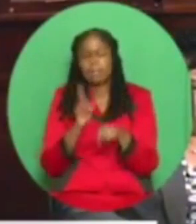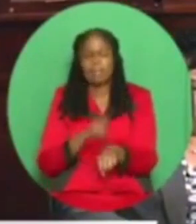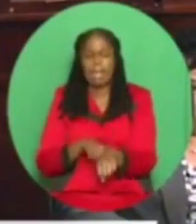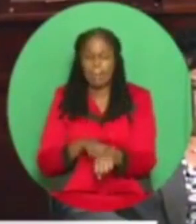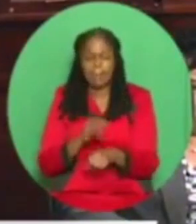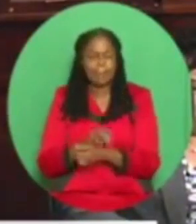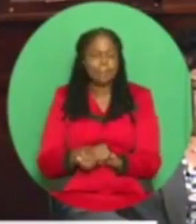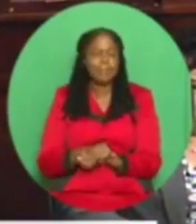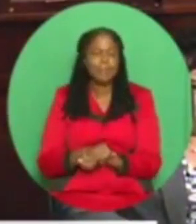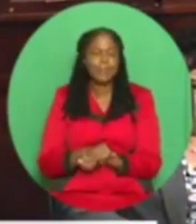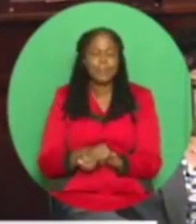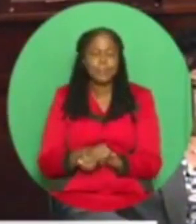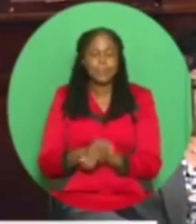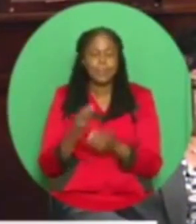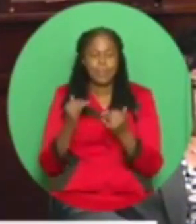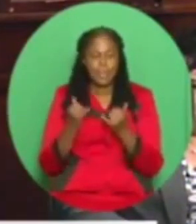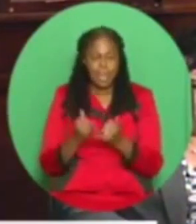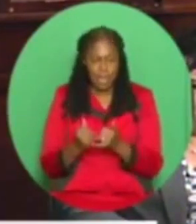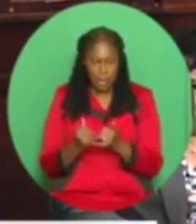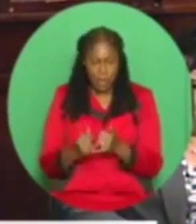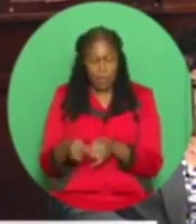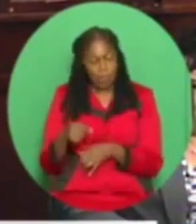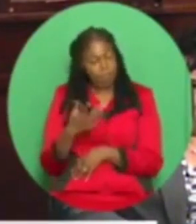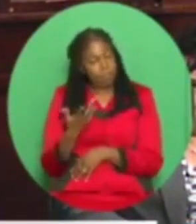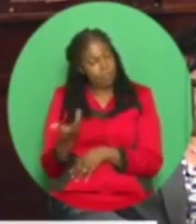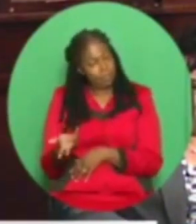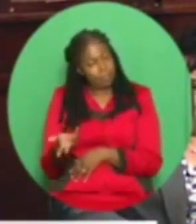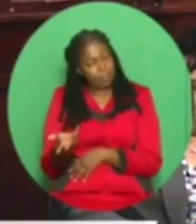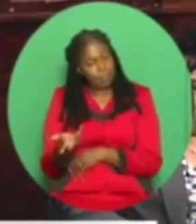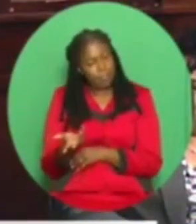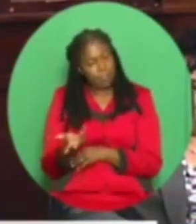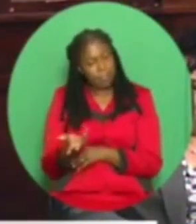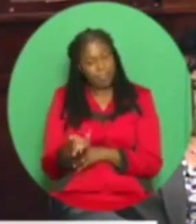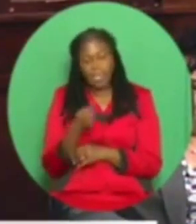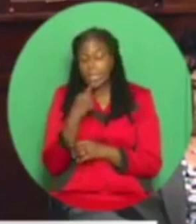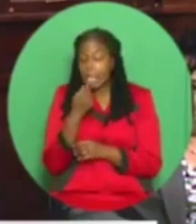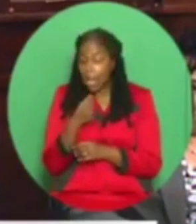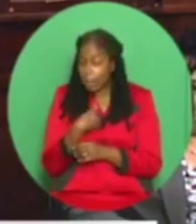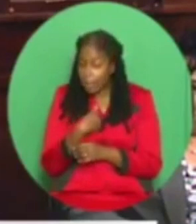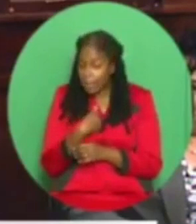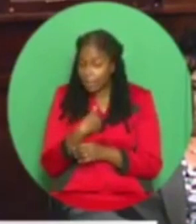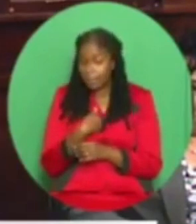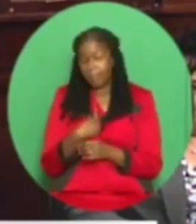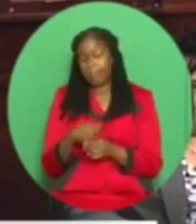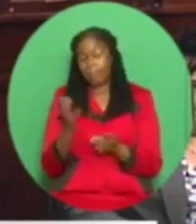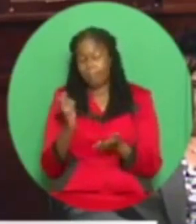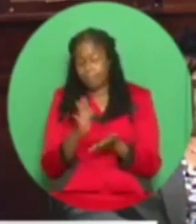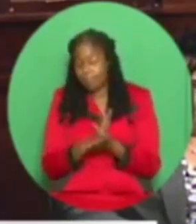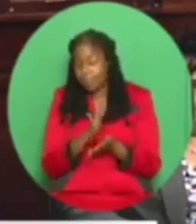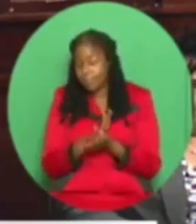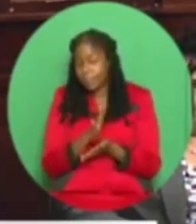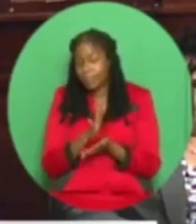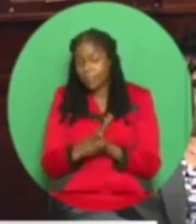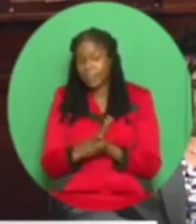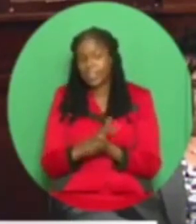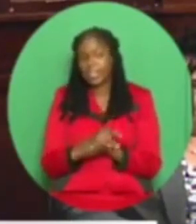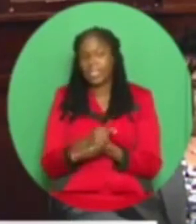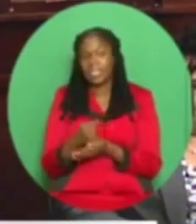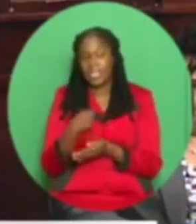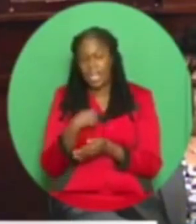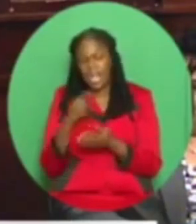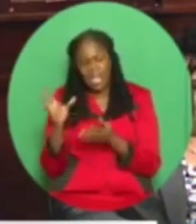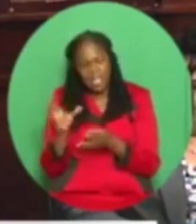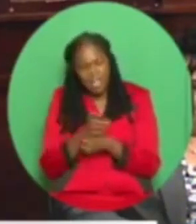Madam Speaker, Speaker, I'm told that this, these materials, Madam Speaker, where I got it from is actually the internet.